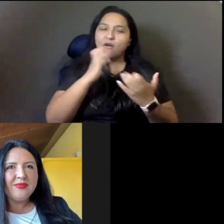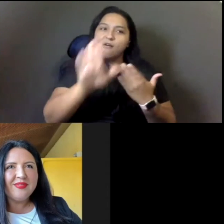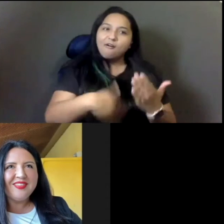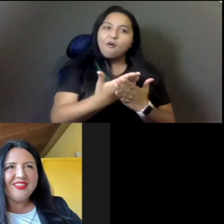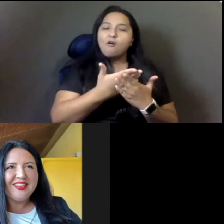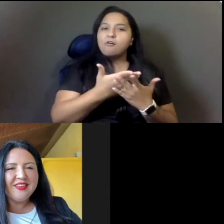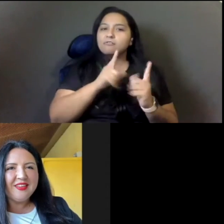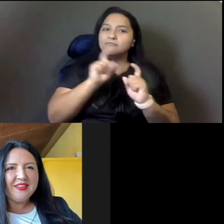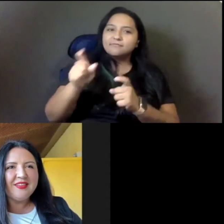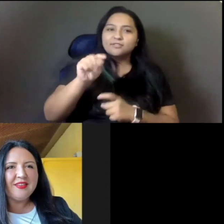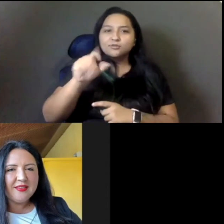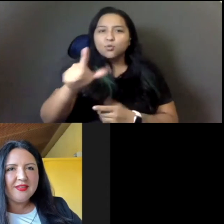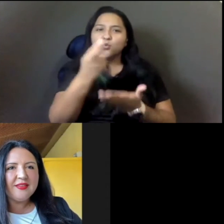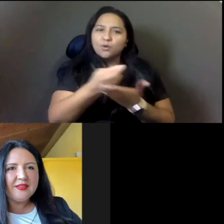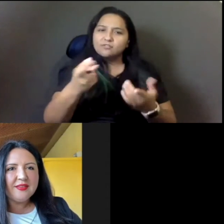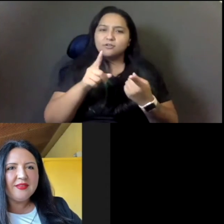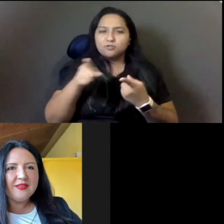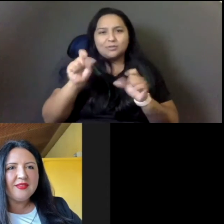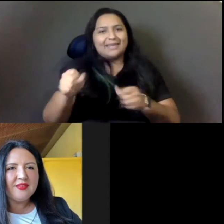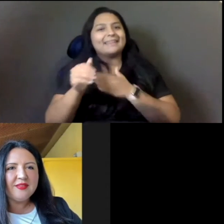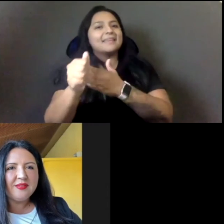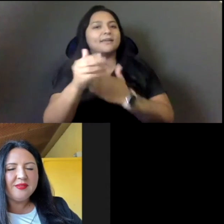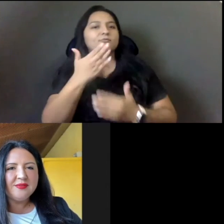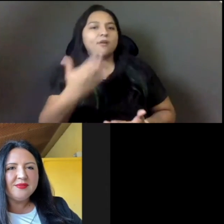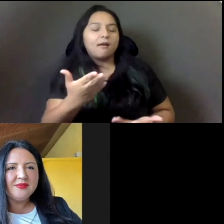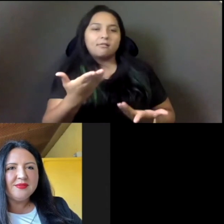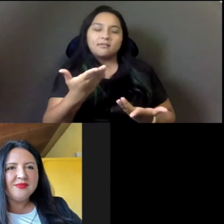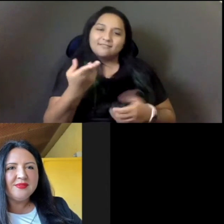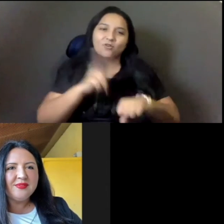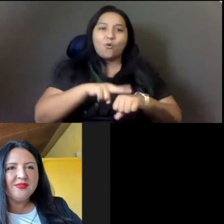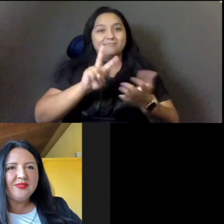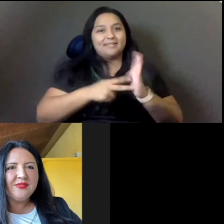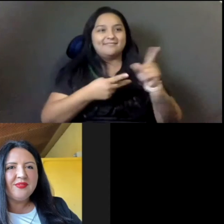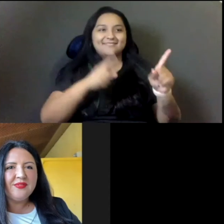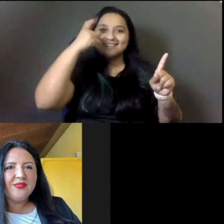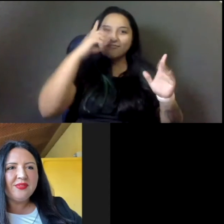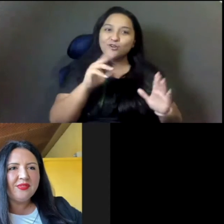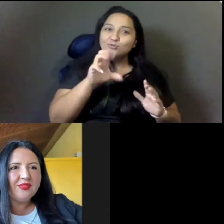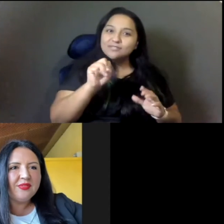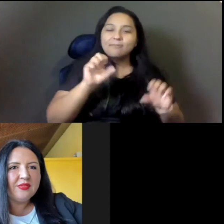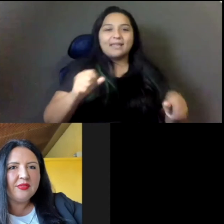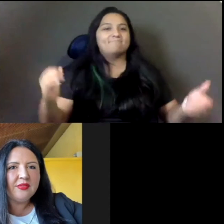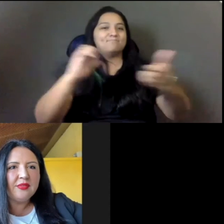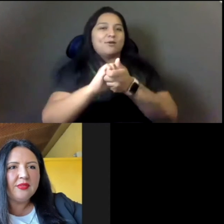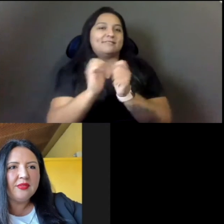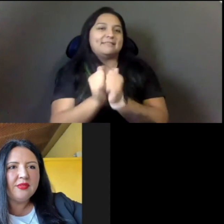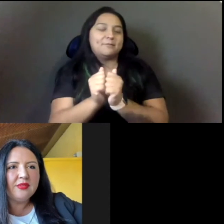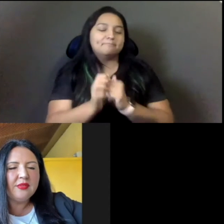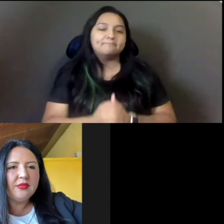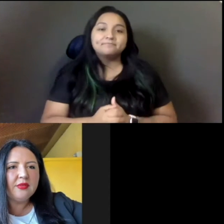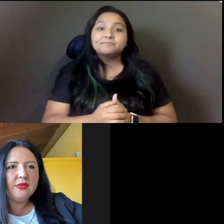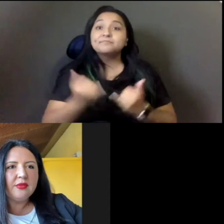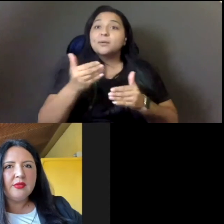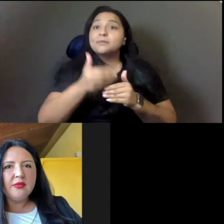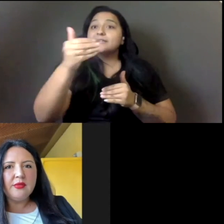as a, as a partner, as a governor. Um, so thank you to you. Um, next I want to introduce our next speaker, assembly